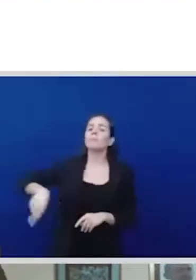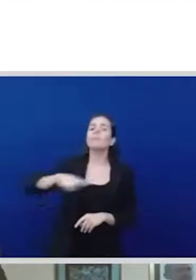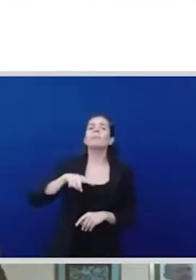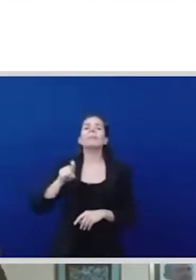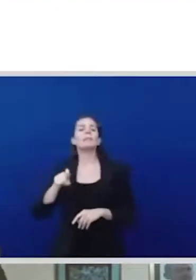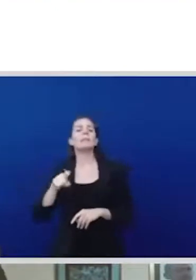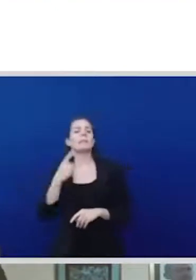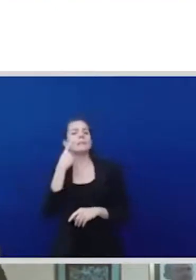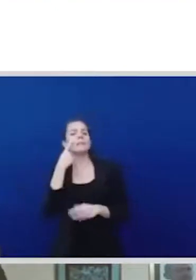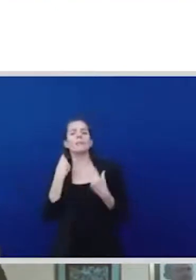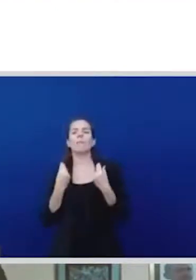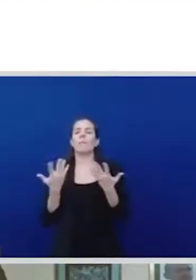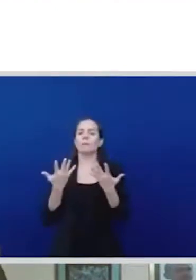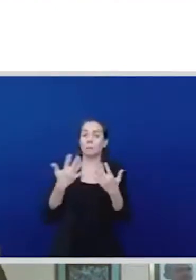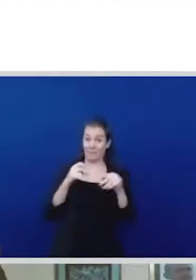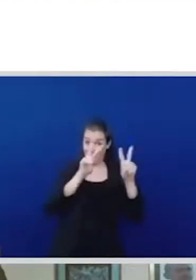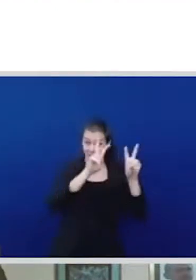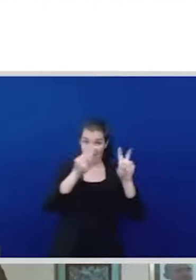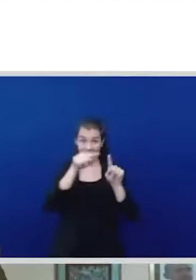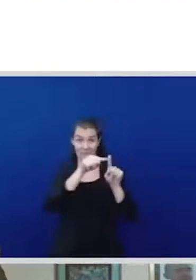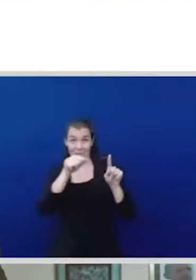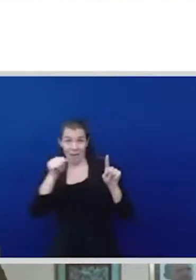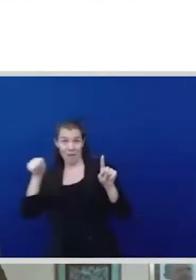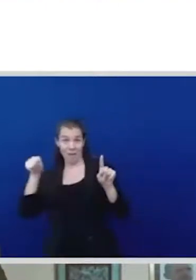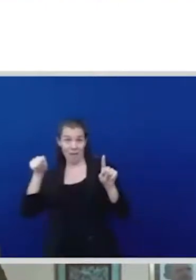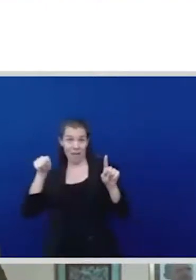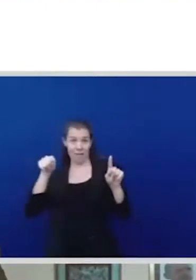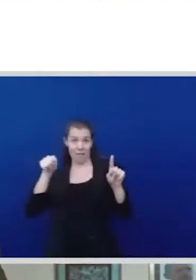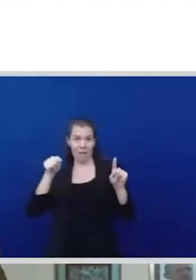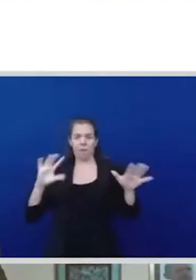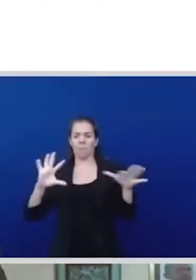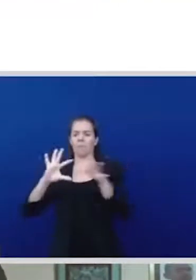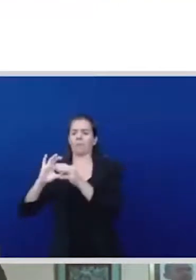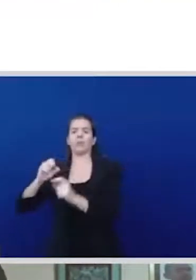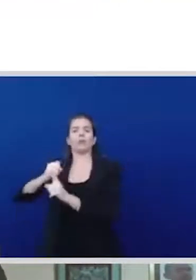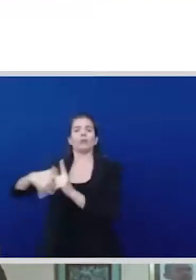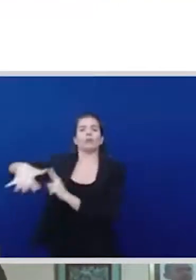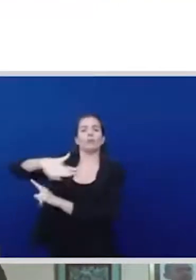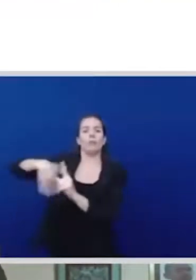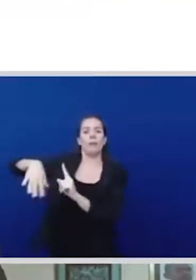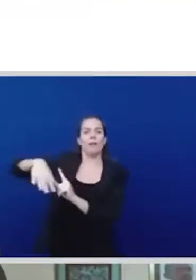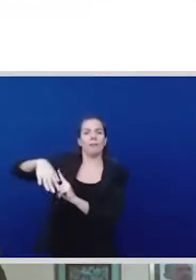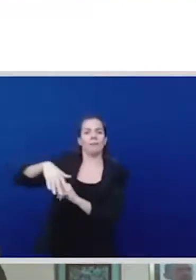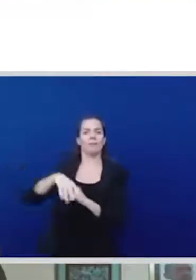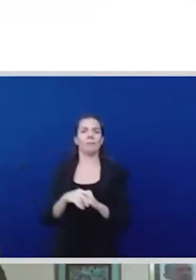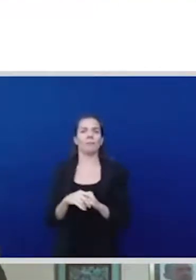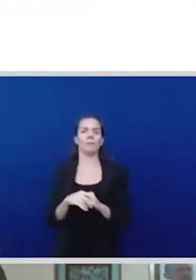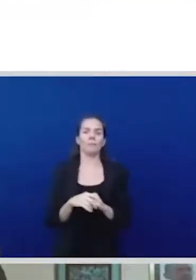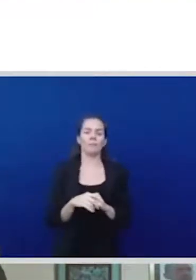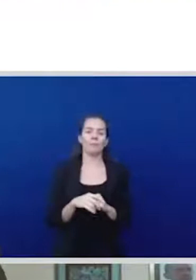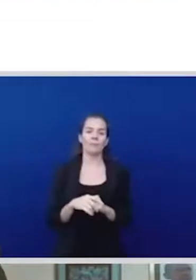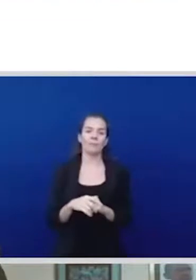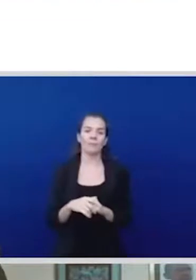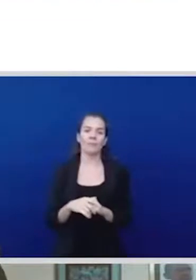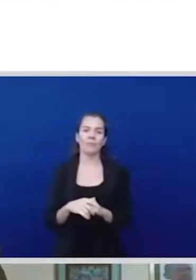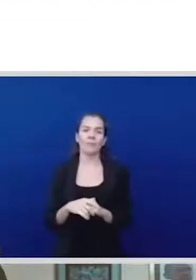community on the on the at the base because they're the ones who are surviving and they have to be the ones who drive drive whatever we